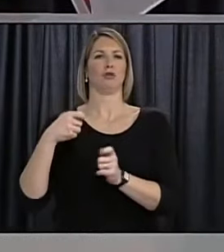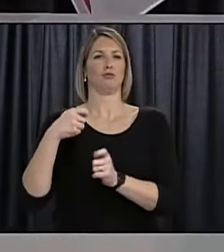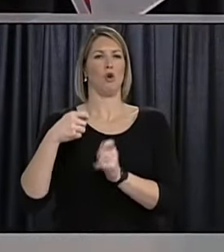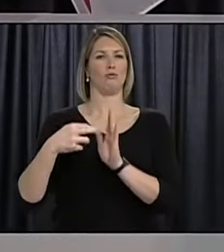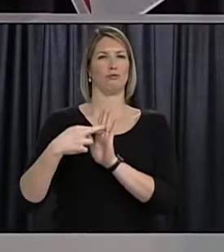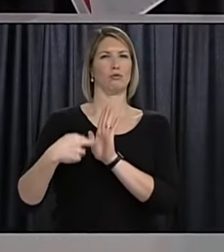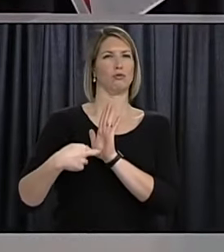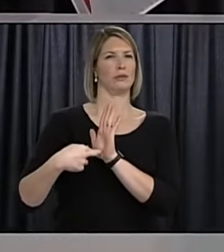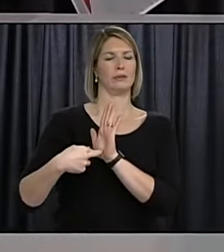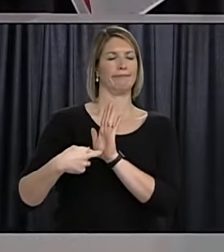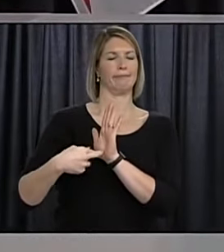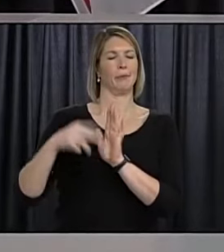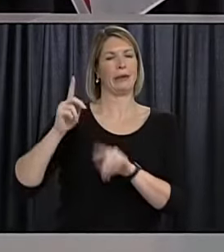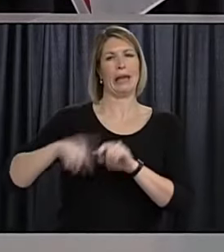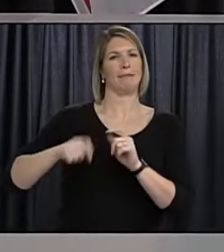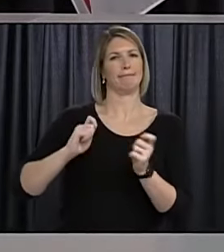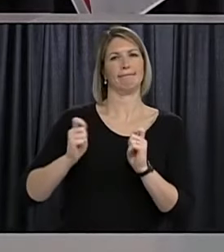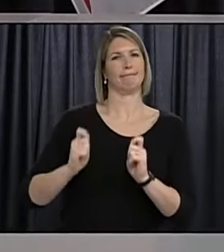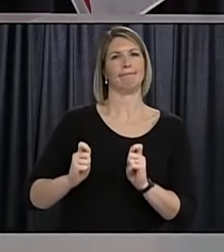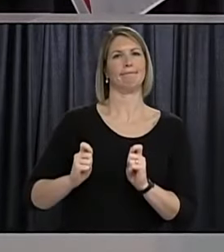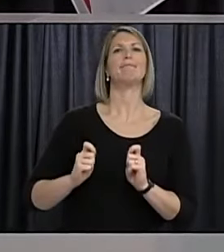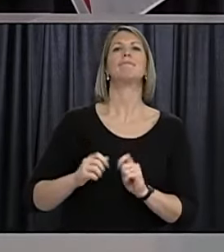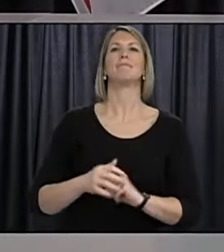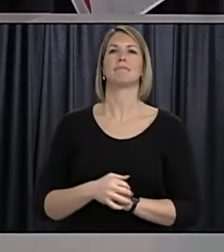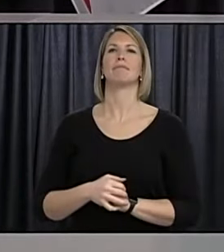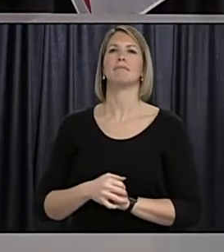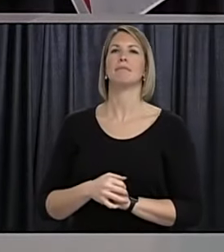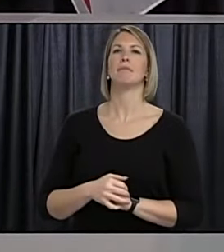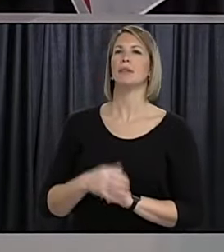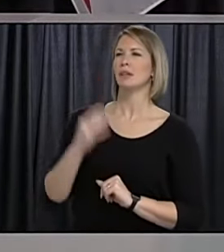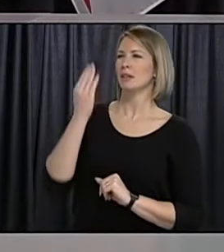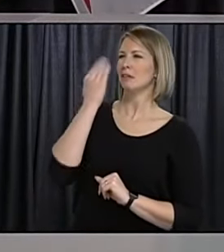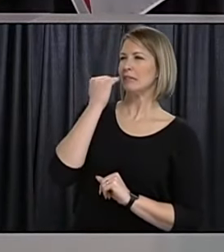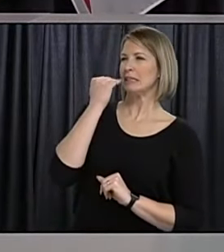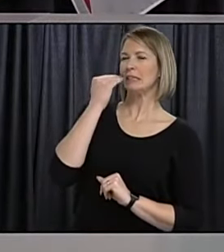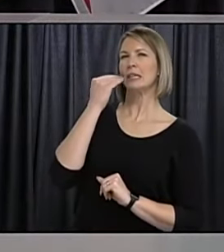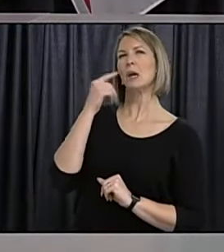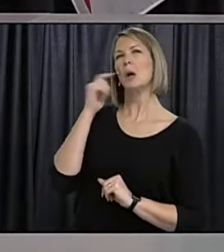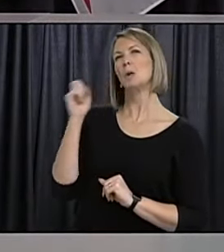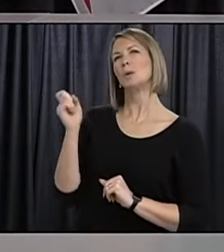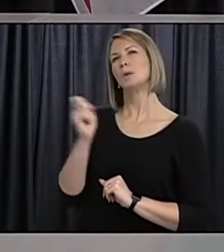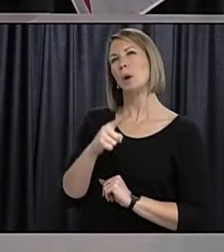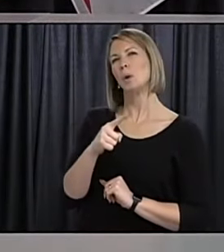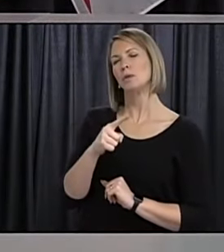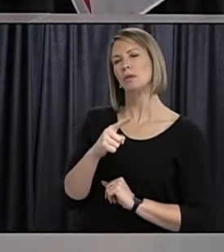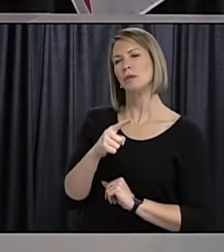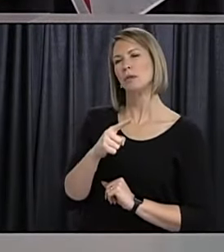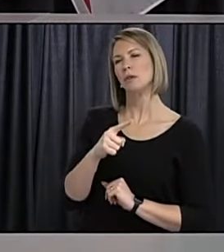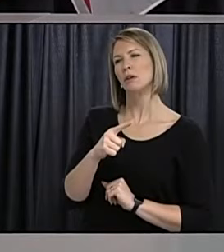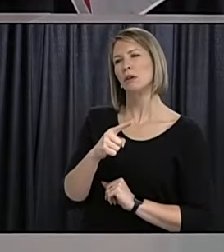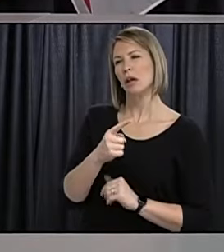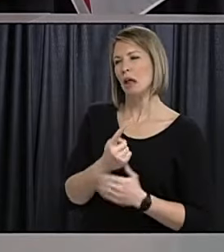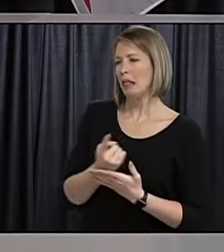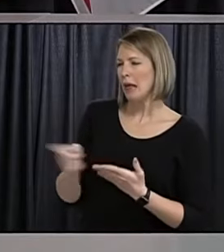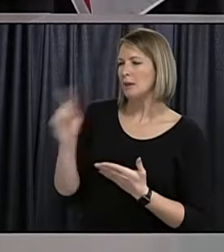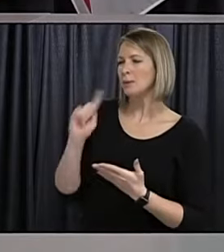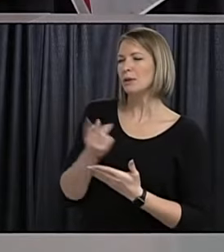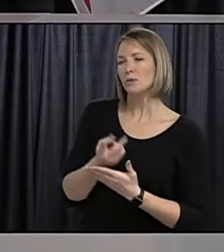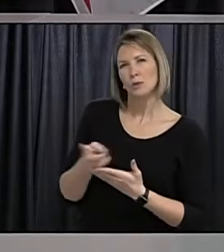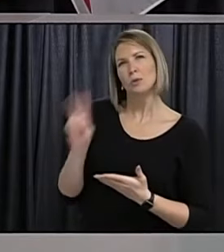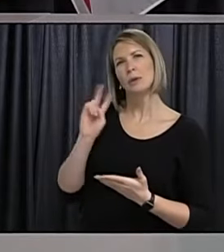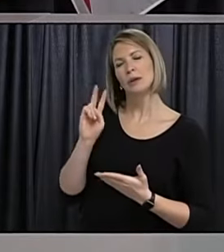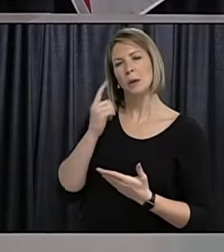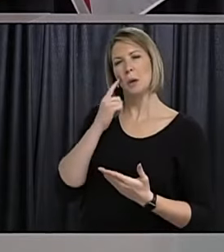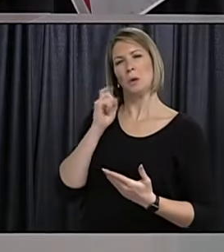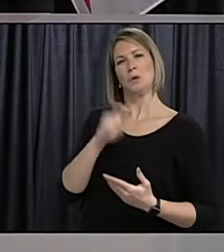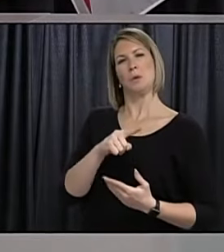thank you and we've seen a number of cases over the last uh little while where the initial report would say that uh a case or the source